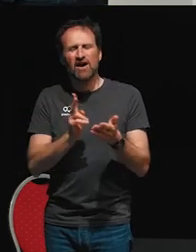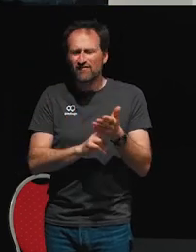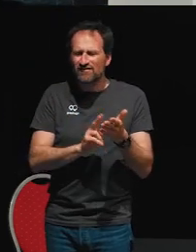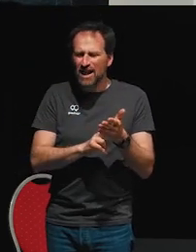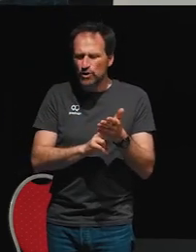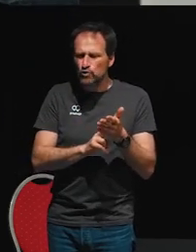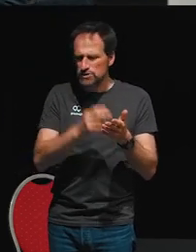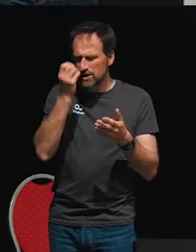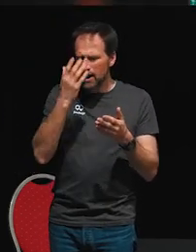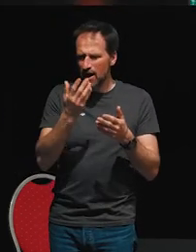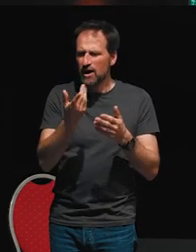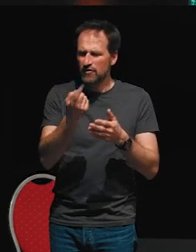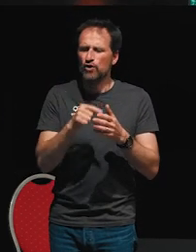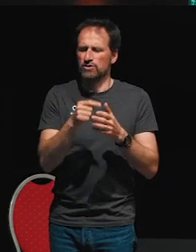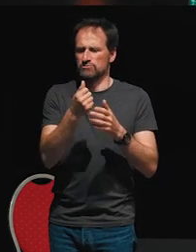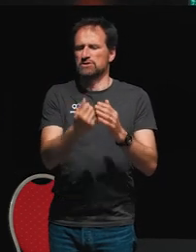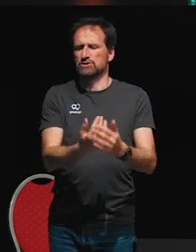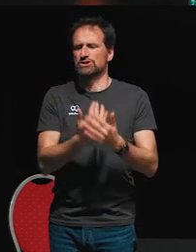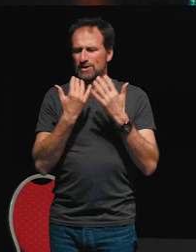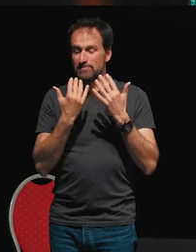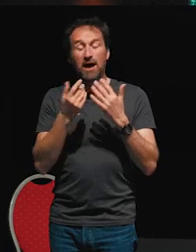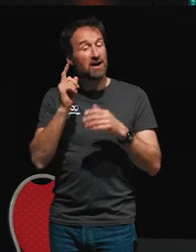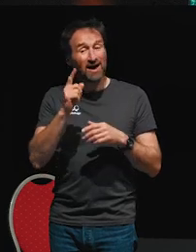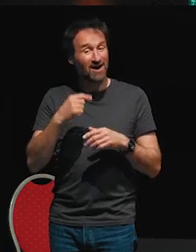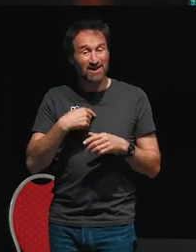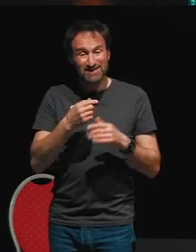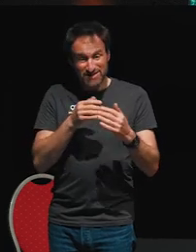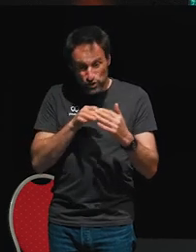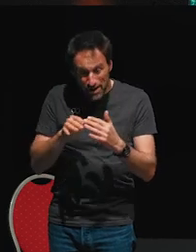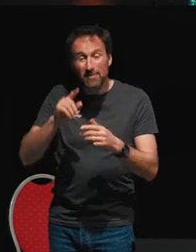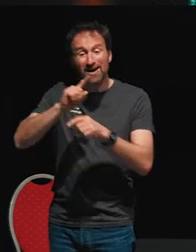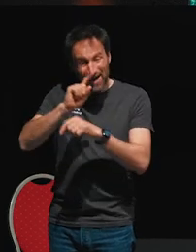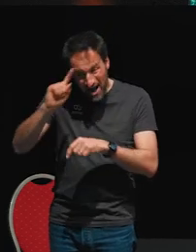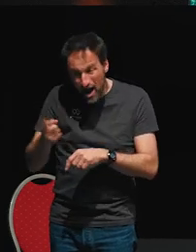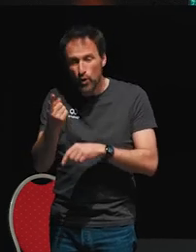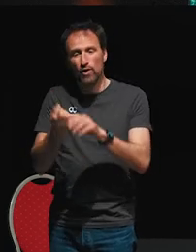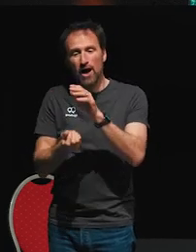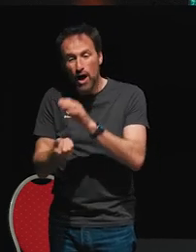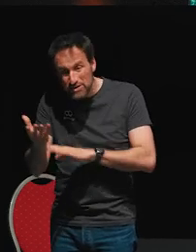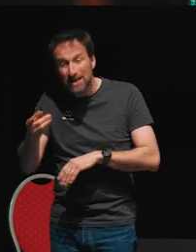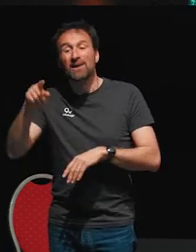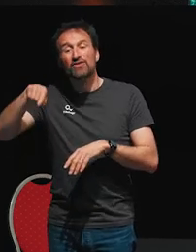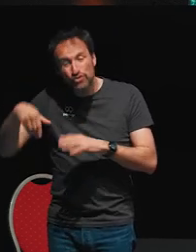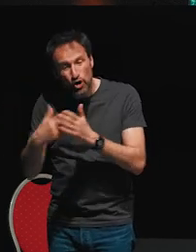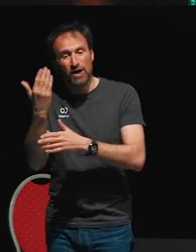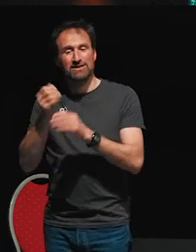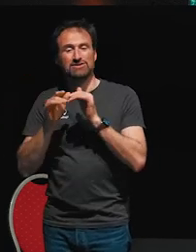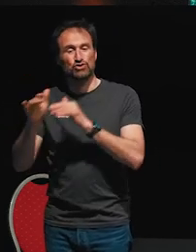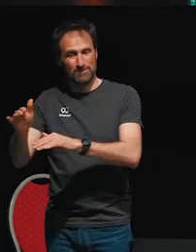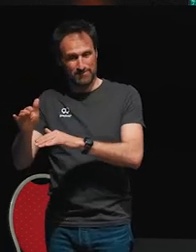streams can also emit other streams, and in fact this ability is what allows us to create complex behaviours in FRP.